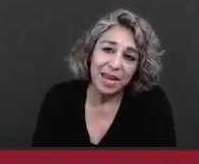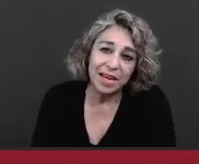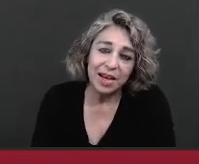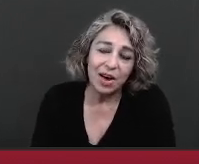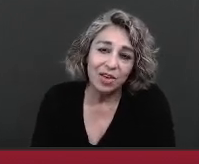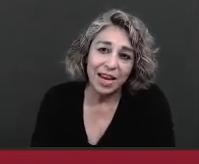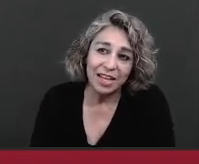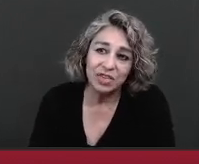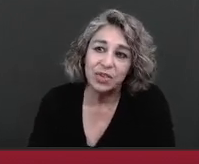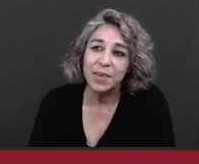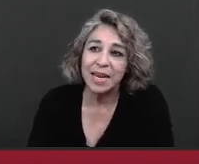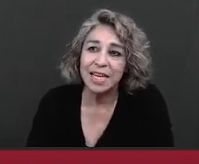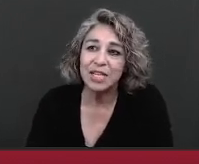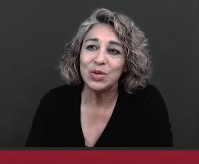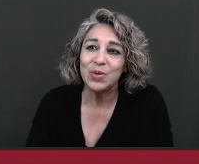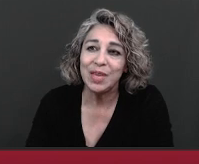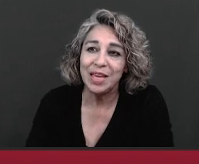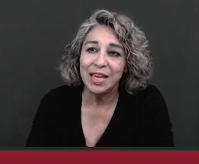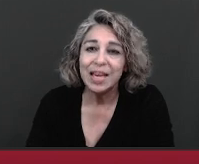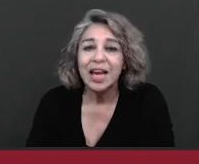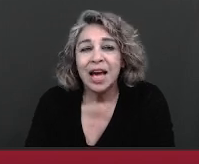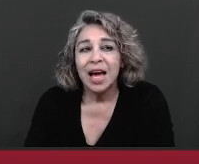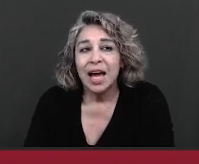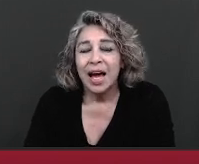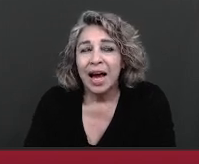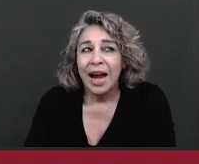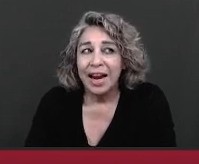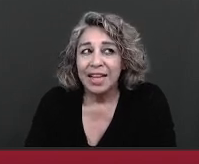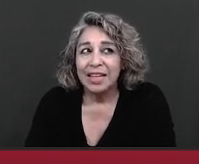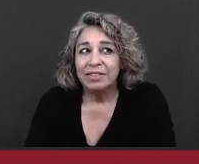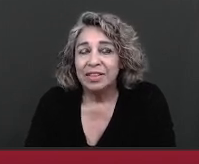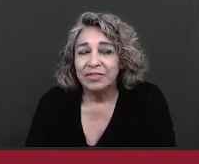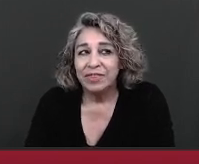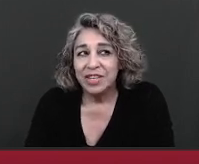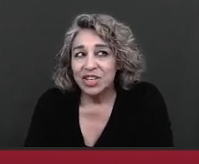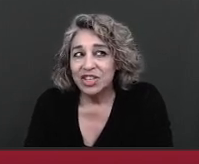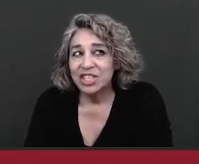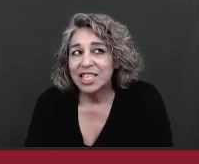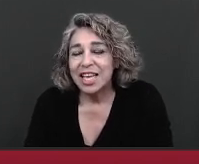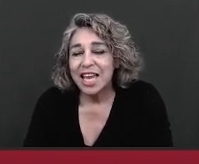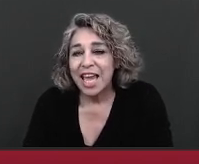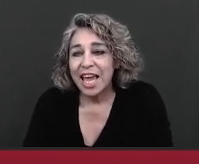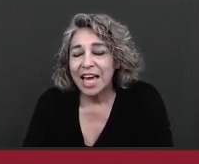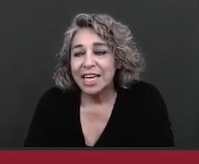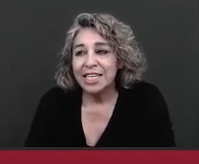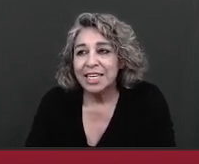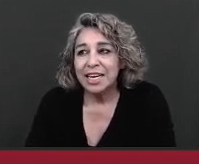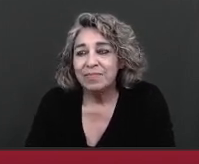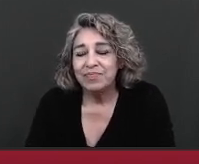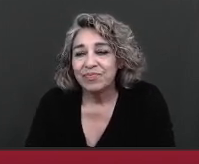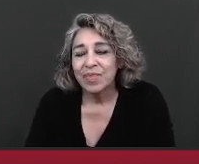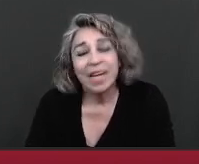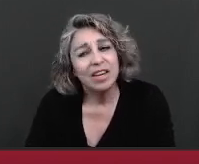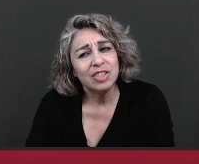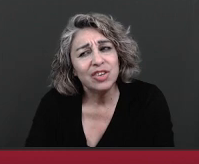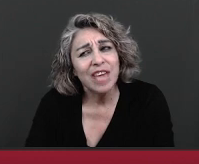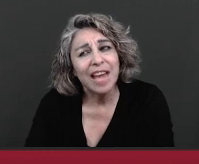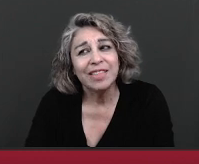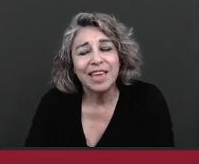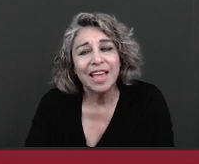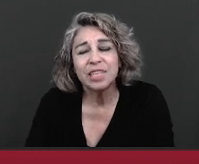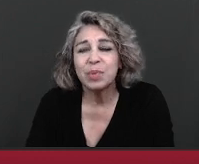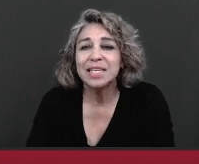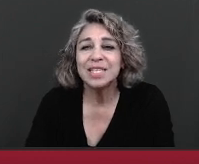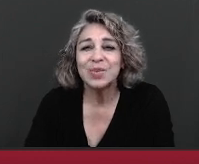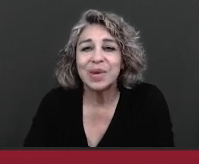paying all that extra money to the higher level officials and and also yeah